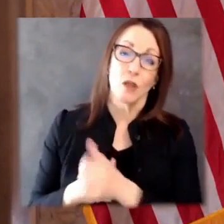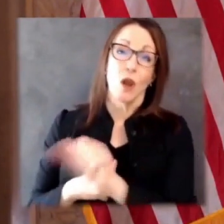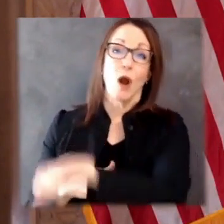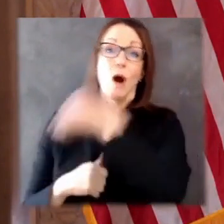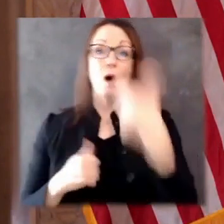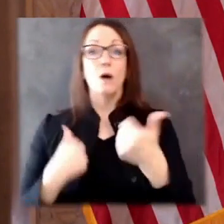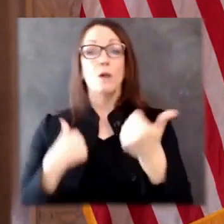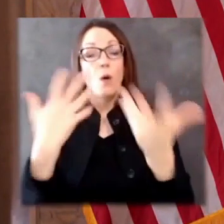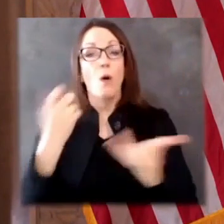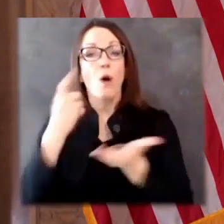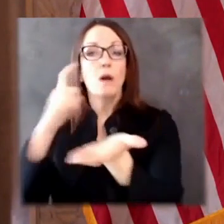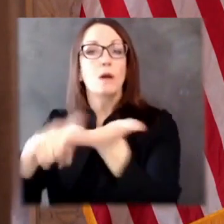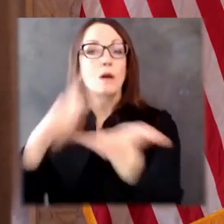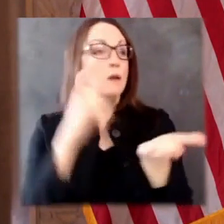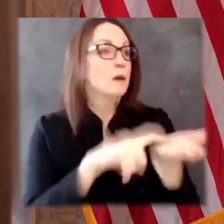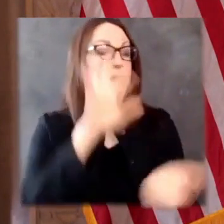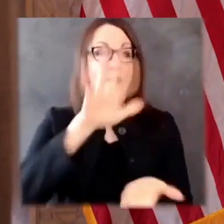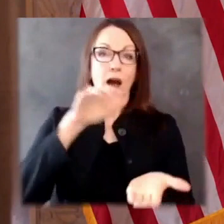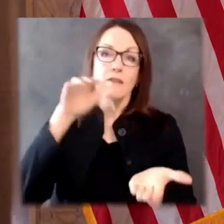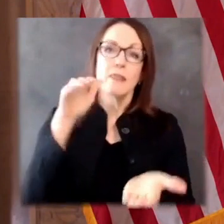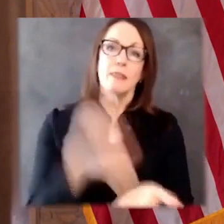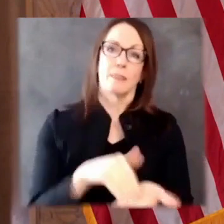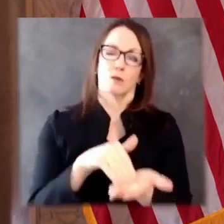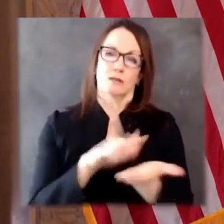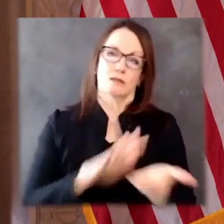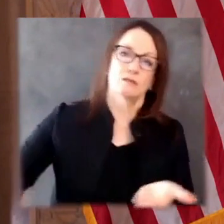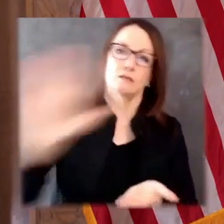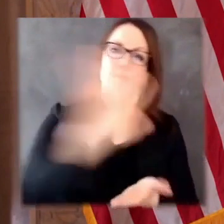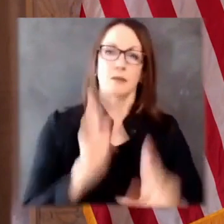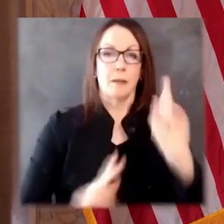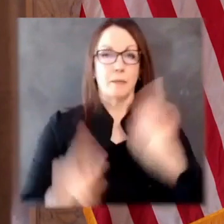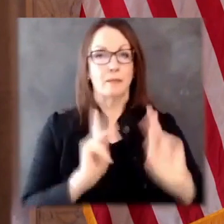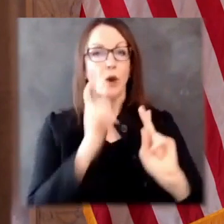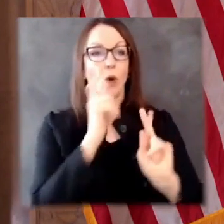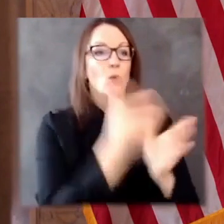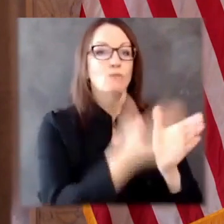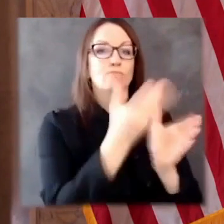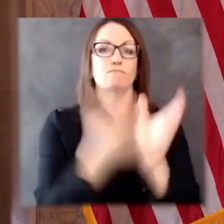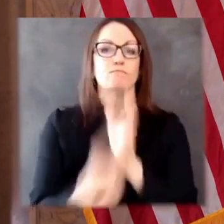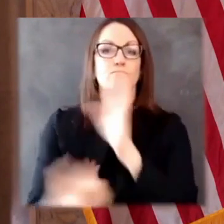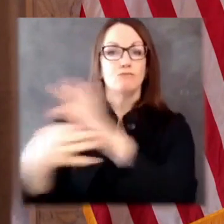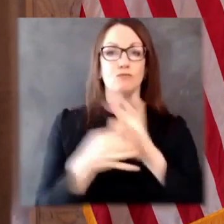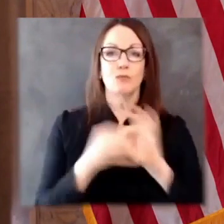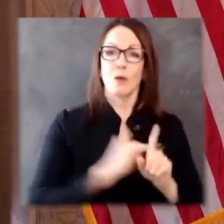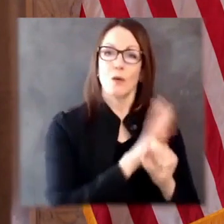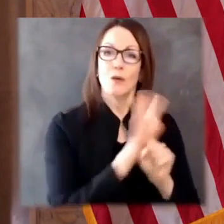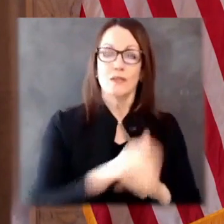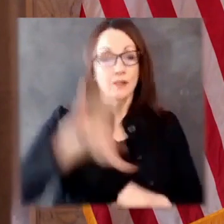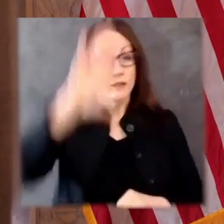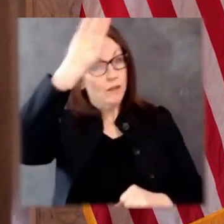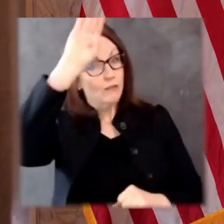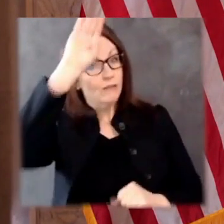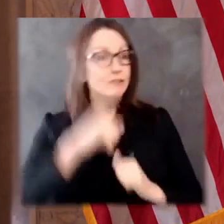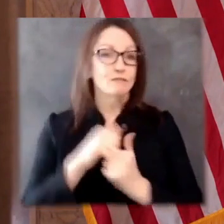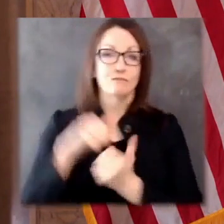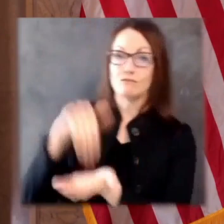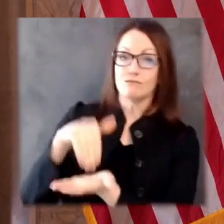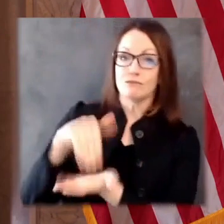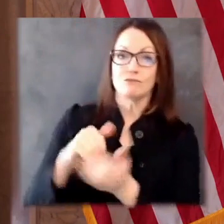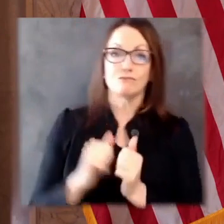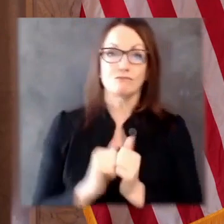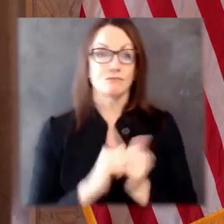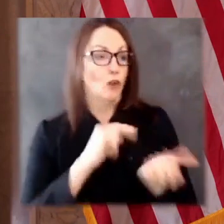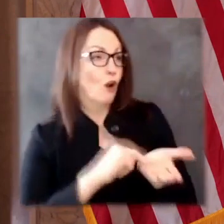COVID-19. They were firefighters, healthcare workers, nuns, educators, entrepreneurs, community